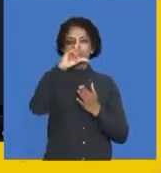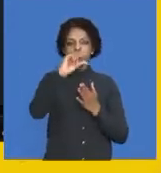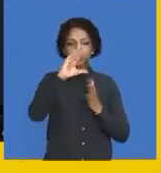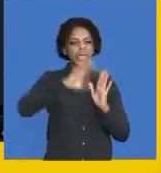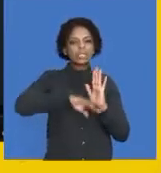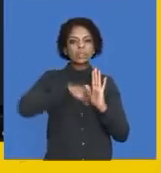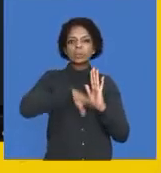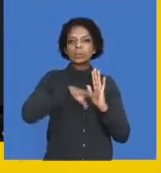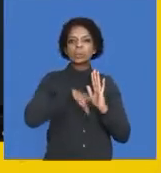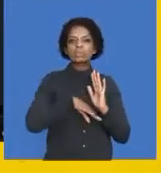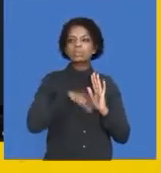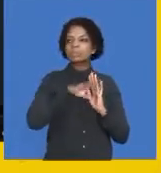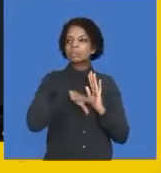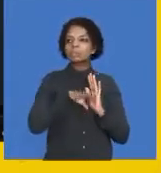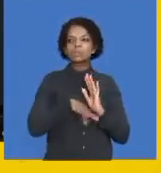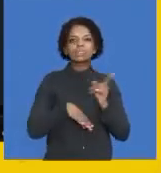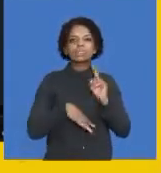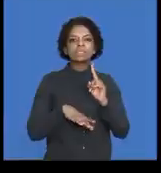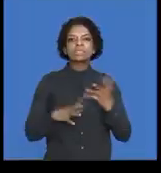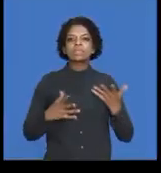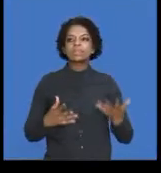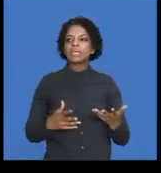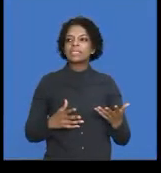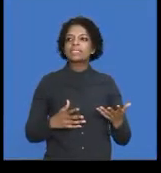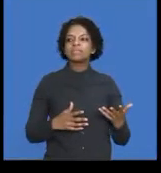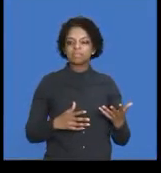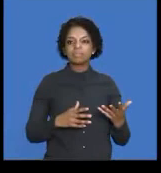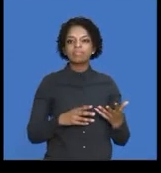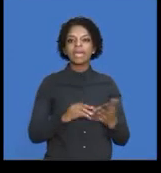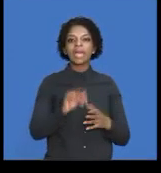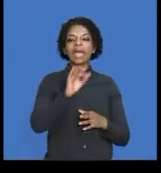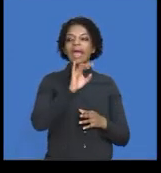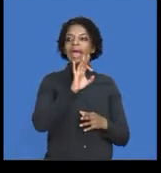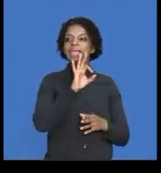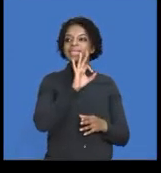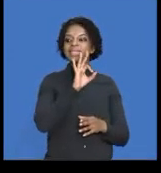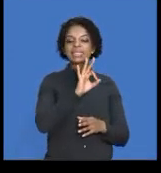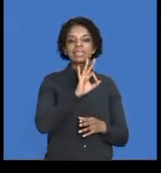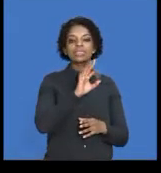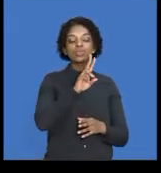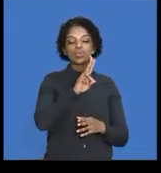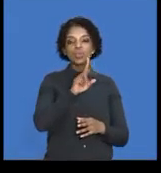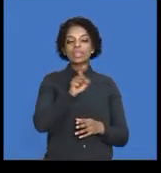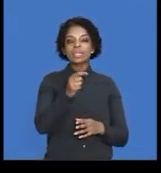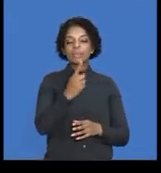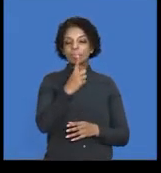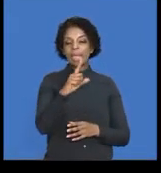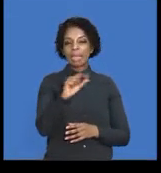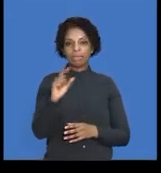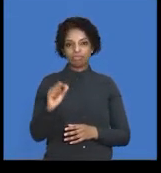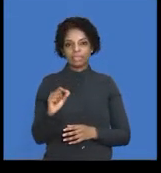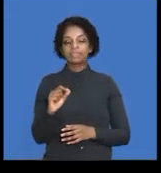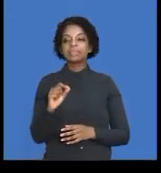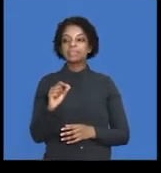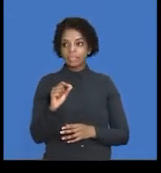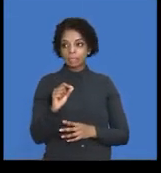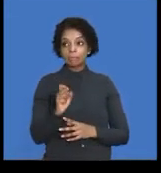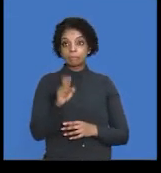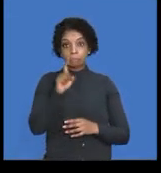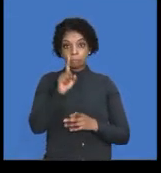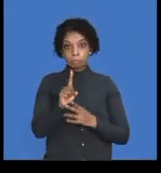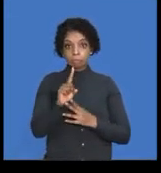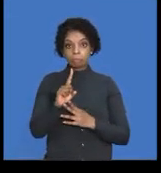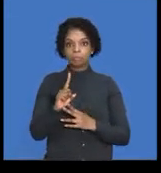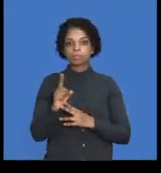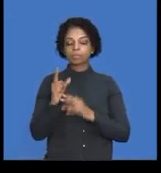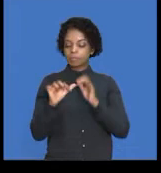in it. How much too little? The difference was the 13,300 minus the 11,200 which is the 2,100. And this